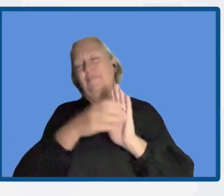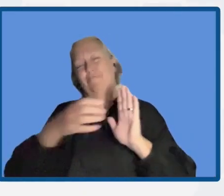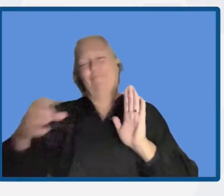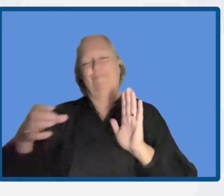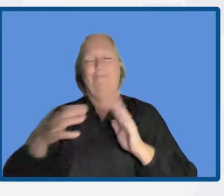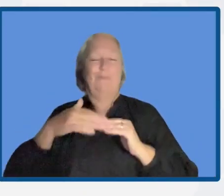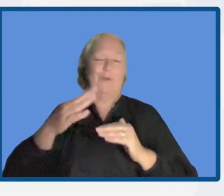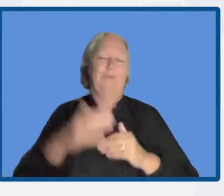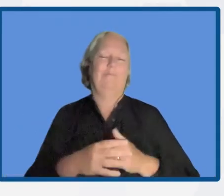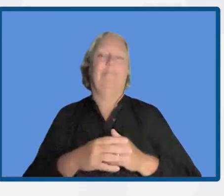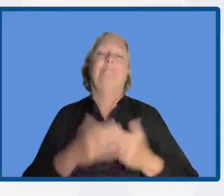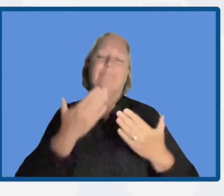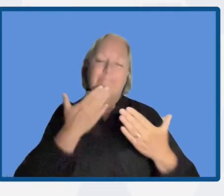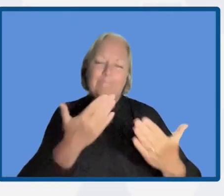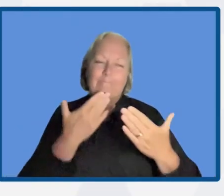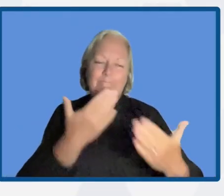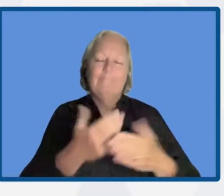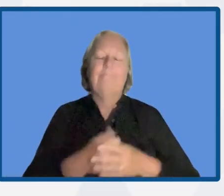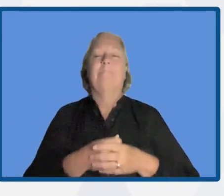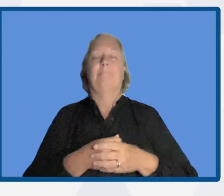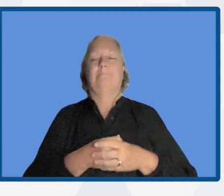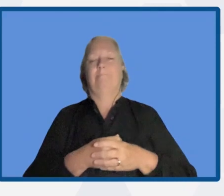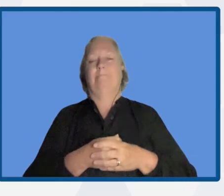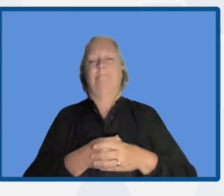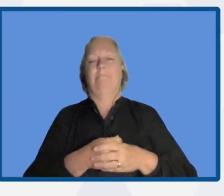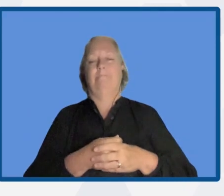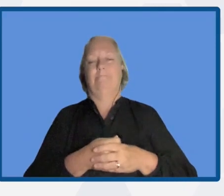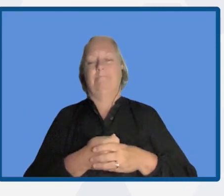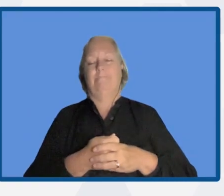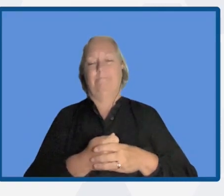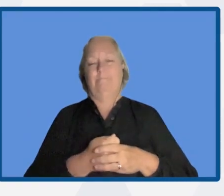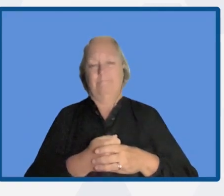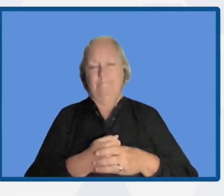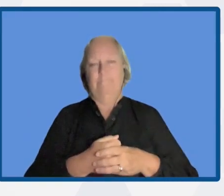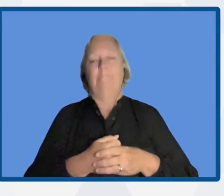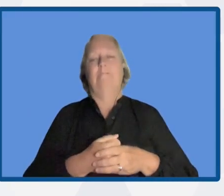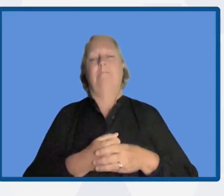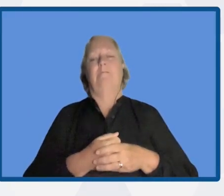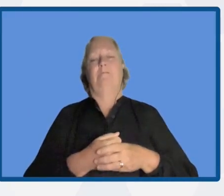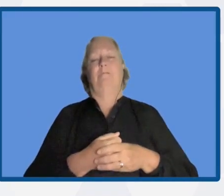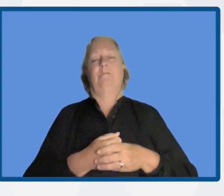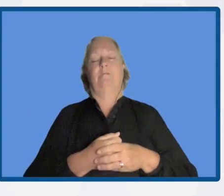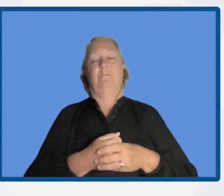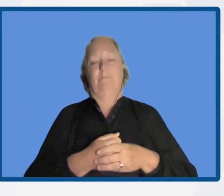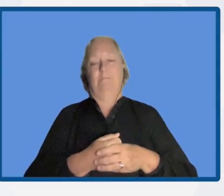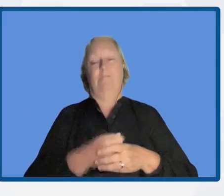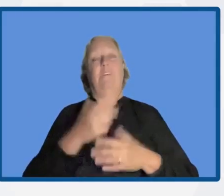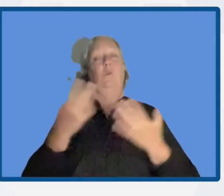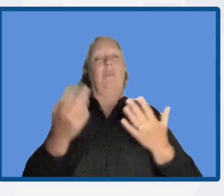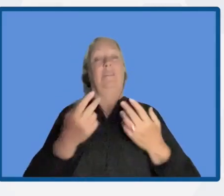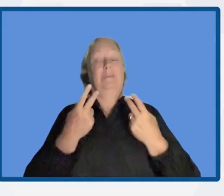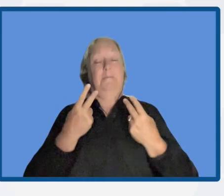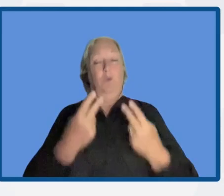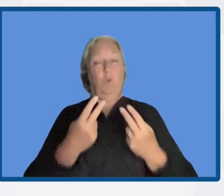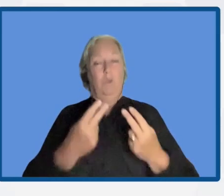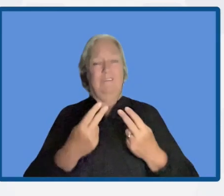Thank you, Macarena. Well, Jorge, to conclude, well, I believe that the necessary elements to be able to